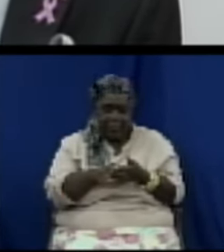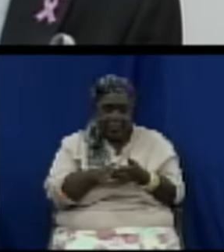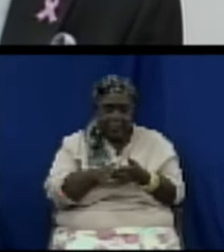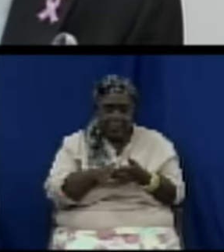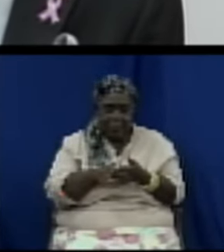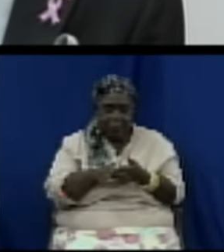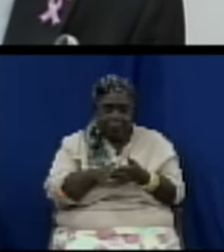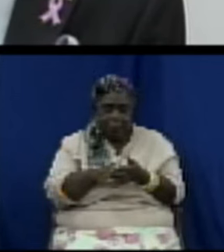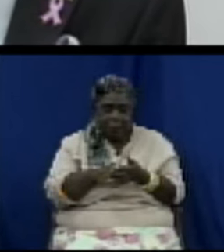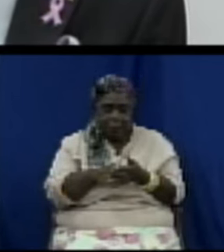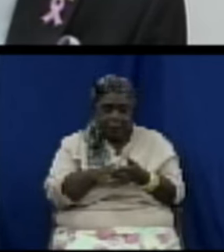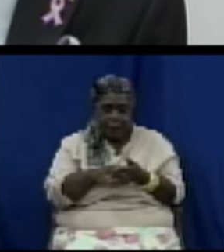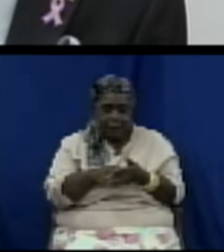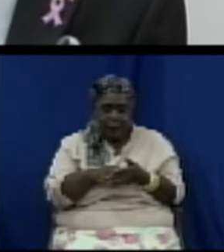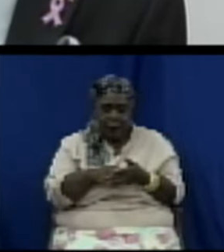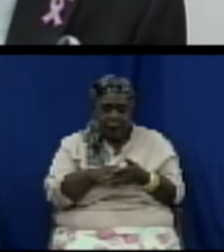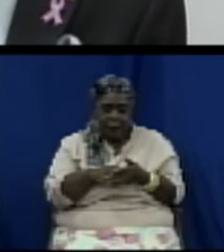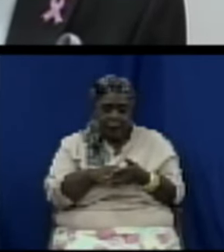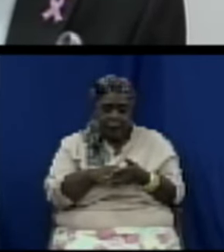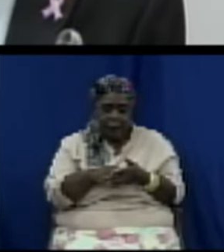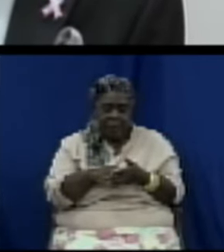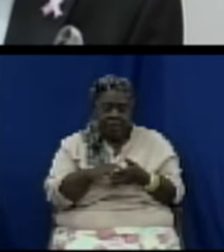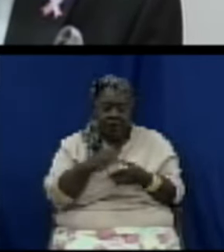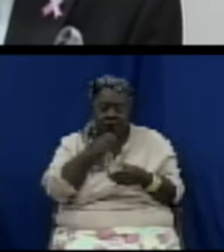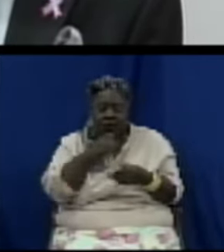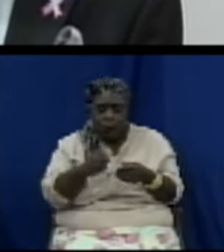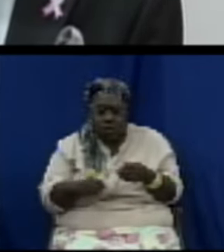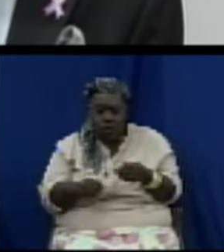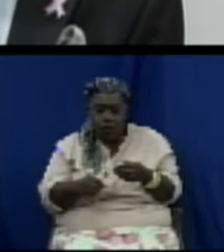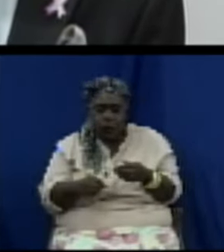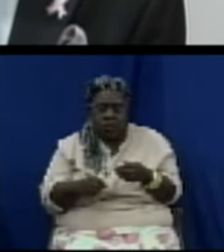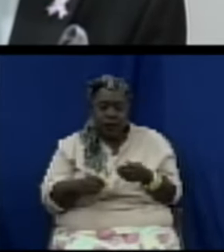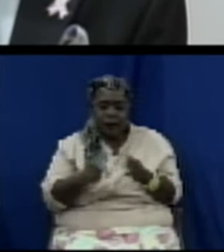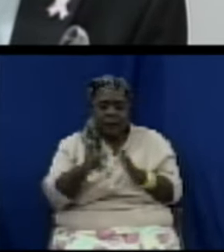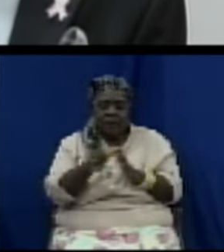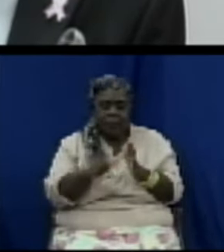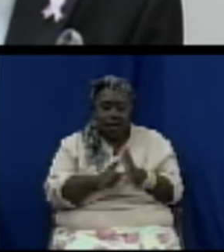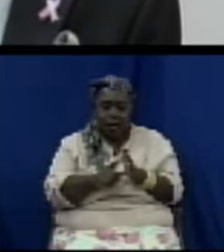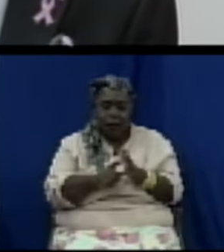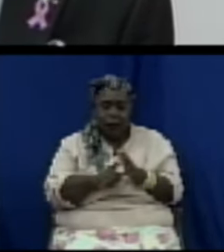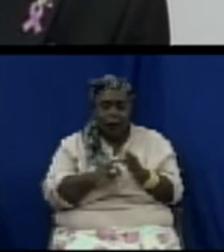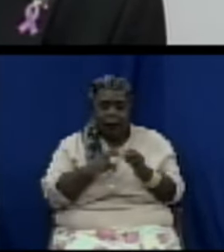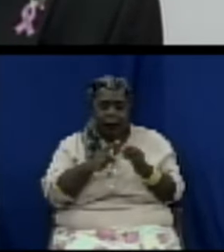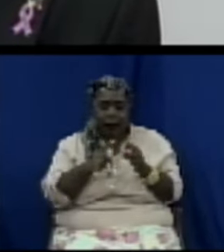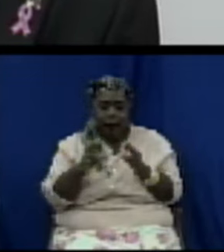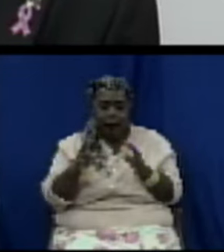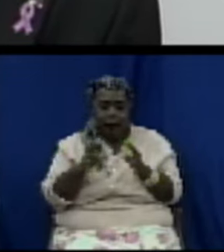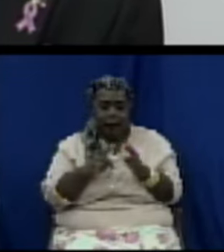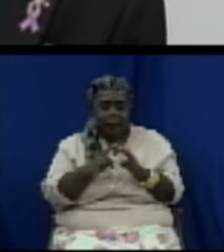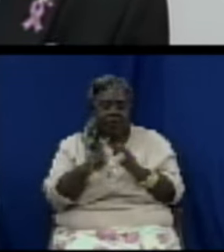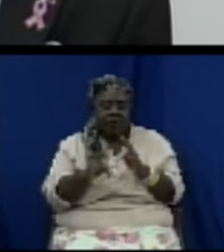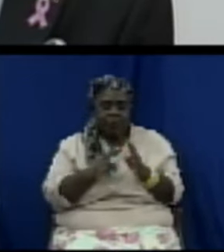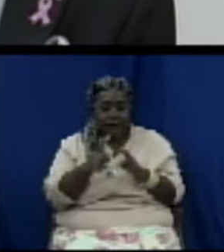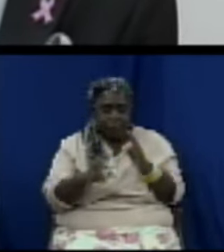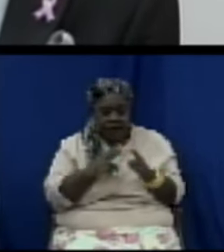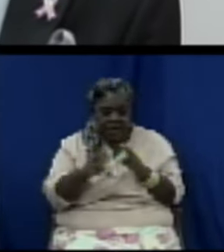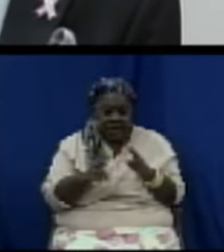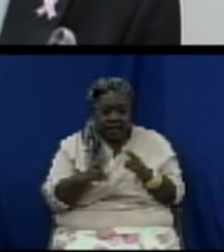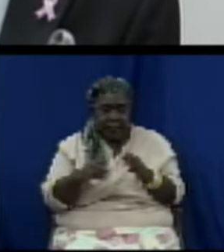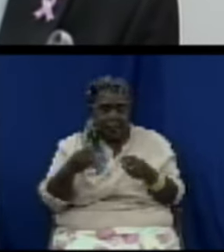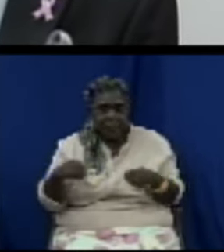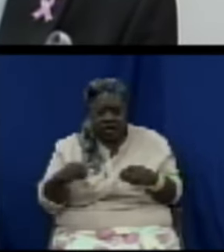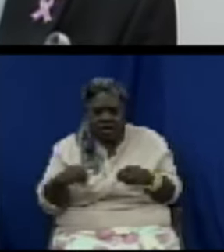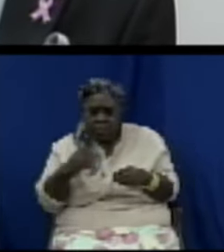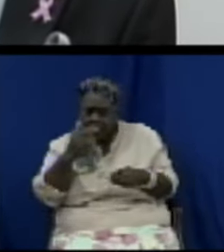under the old legislation the visits the identified goods that